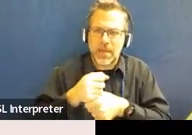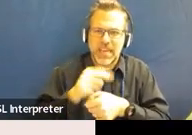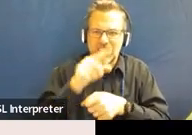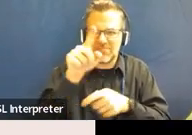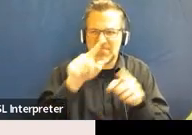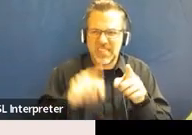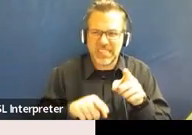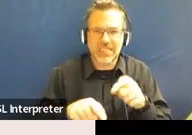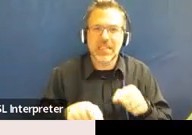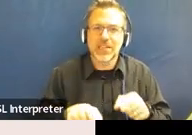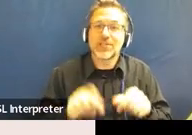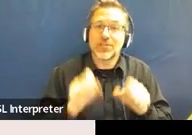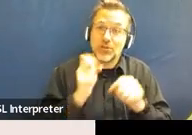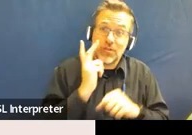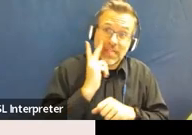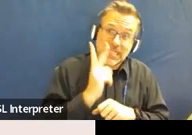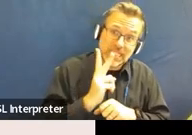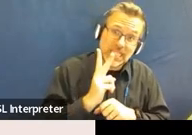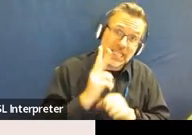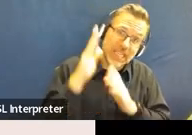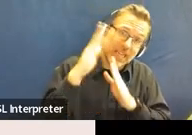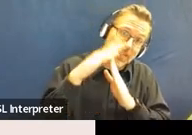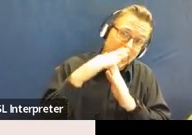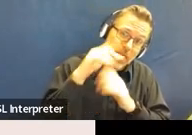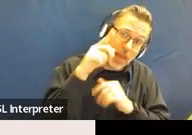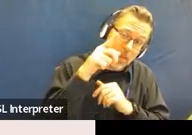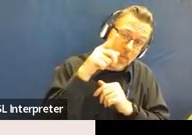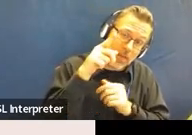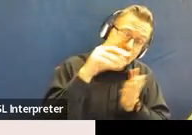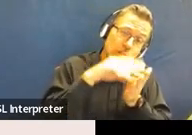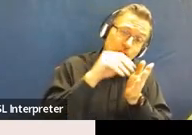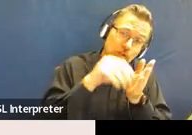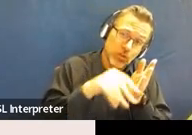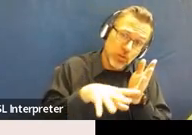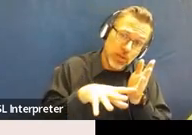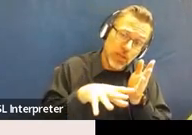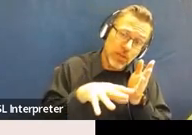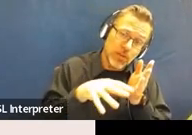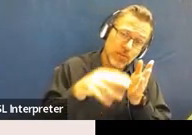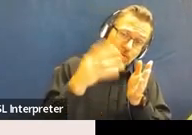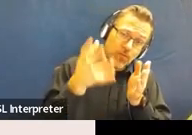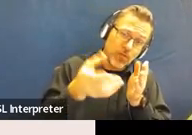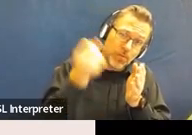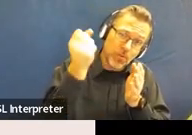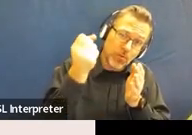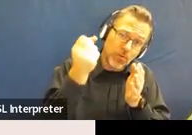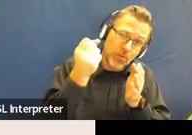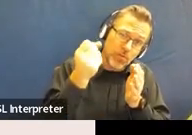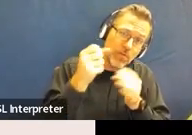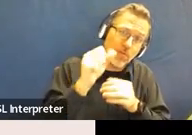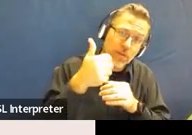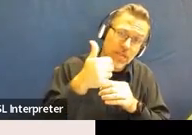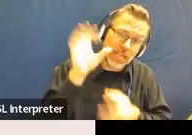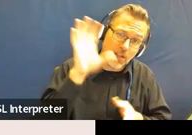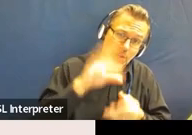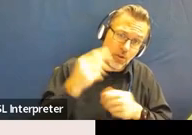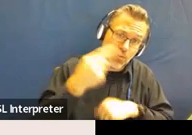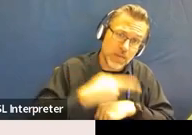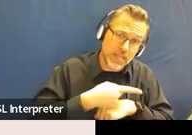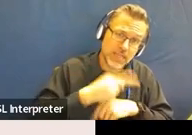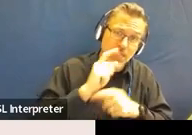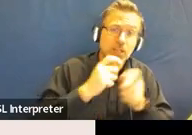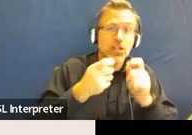about. So you can see right up at the top, the student was removed for 10 cumulative days. Is it a change of placement?